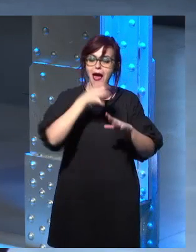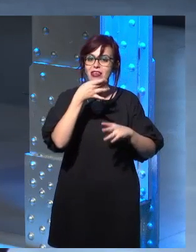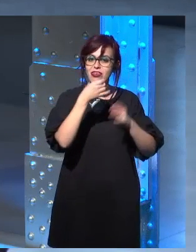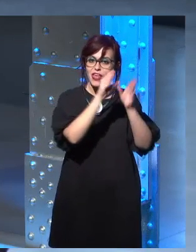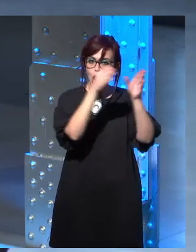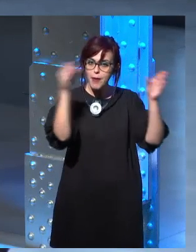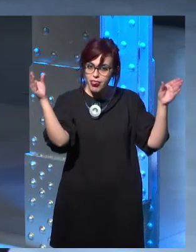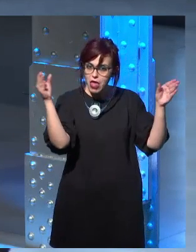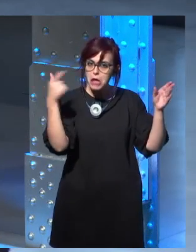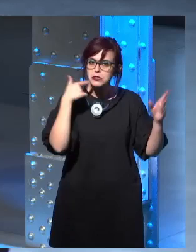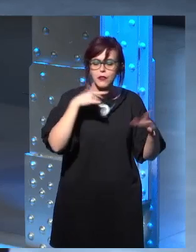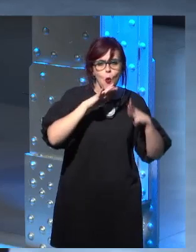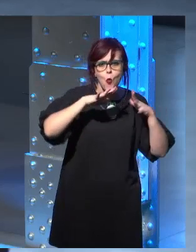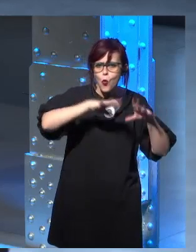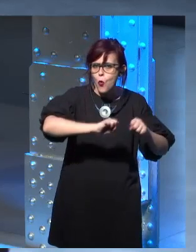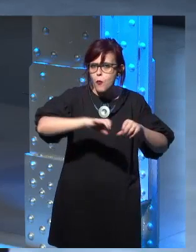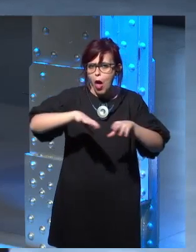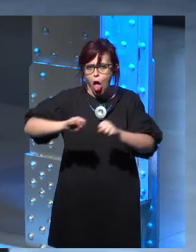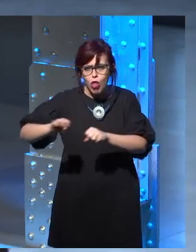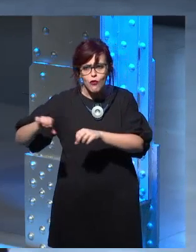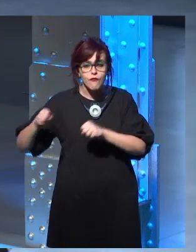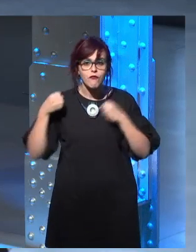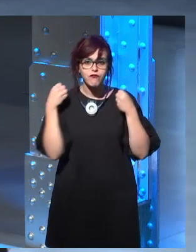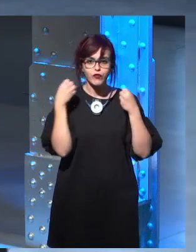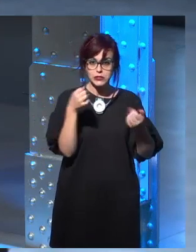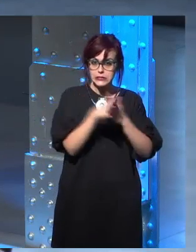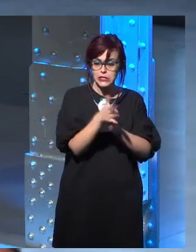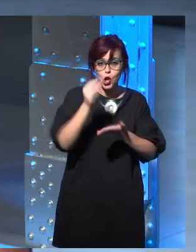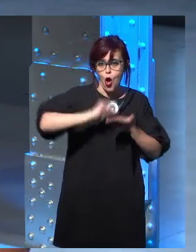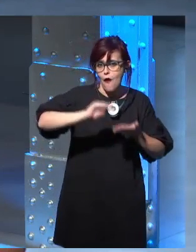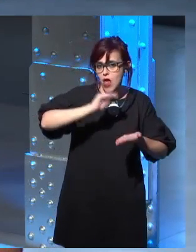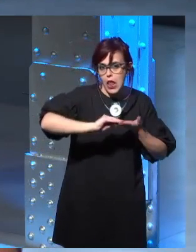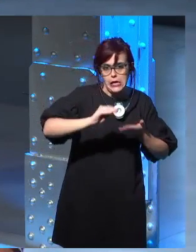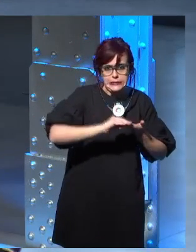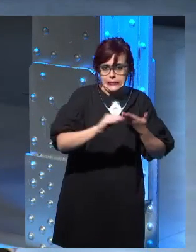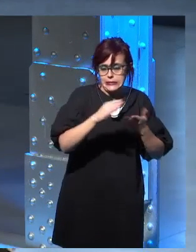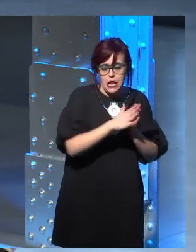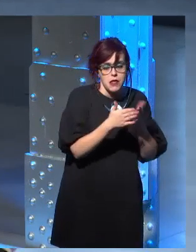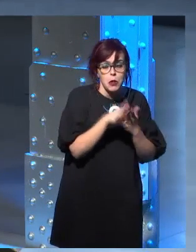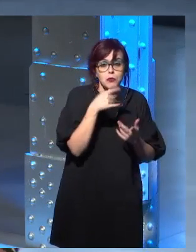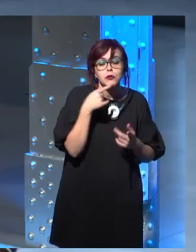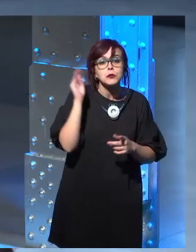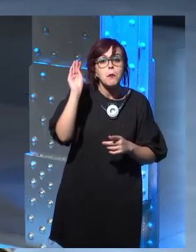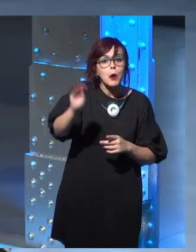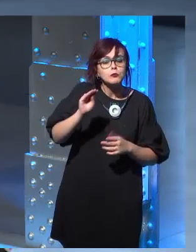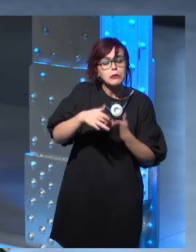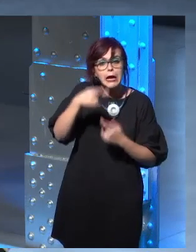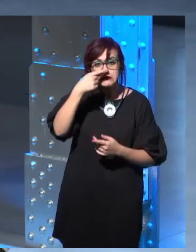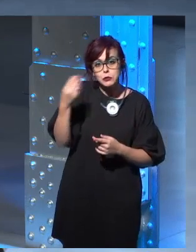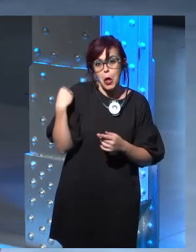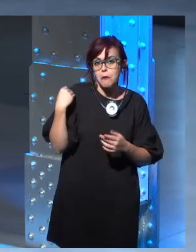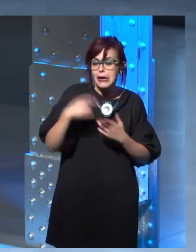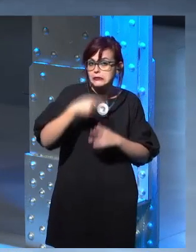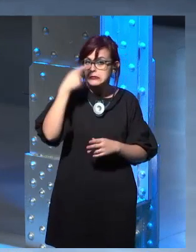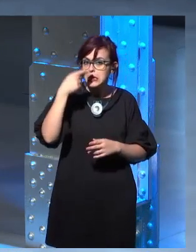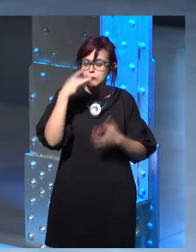Do you think you and Linda would want to write the book with me? And that was a huge shock for us. For me, anyways, at the time,